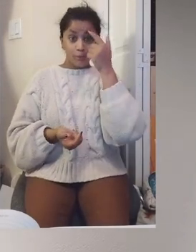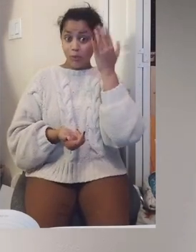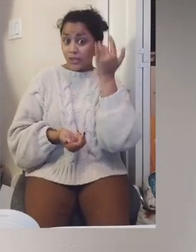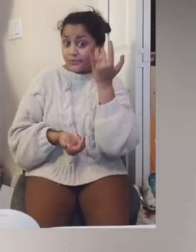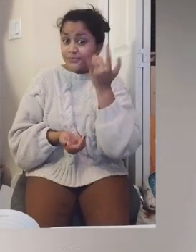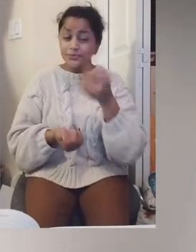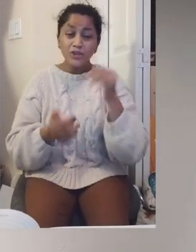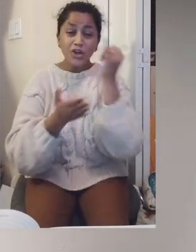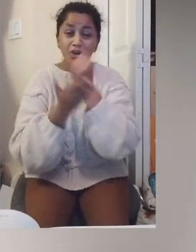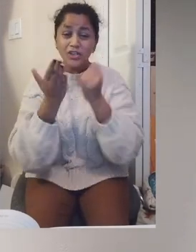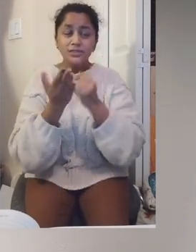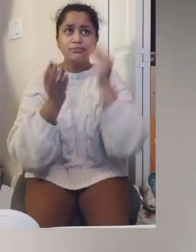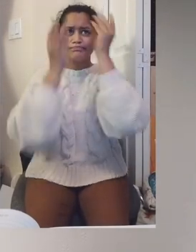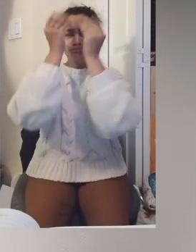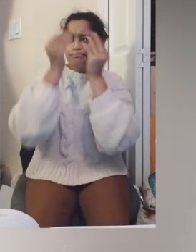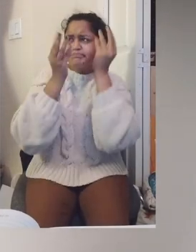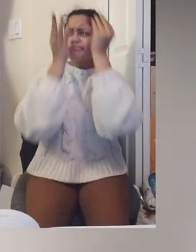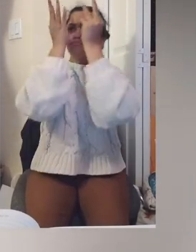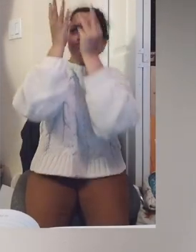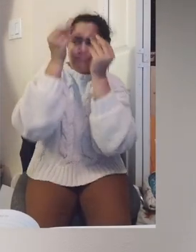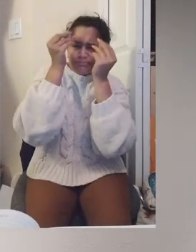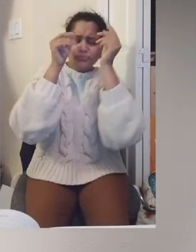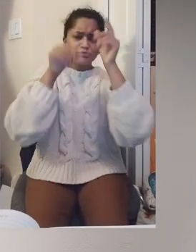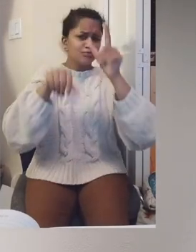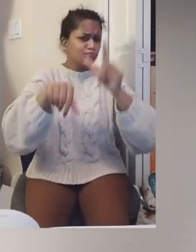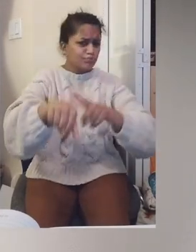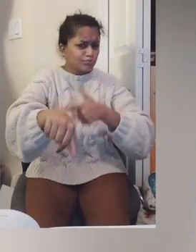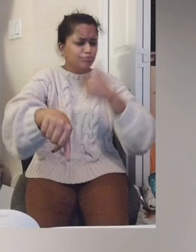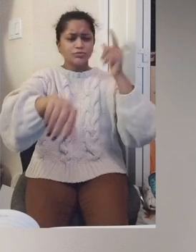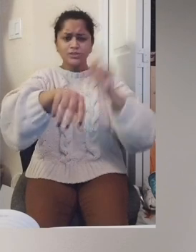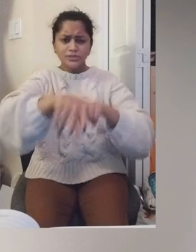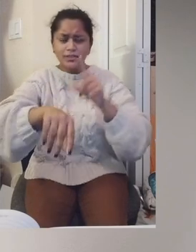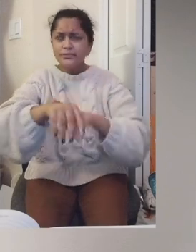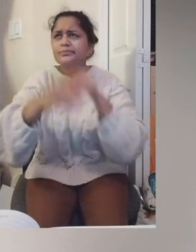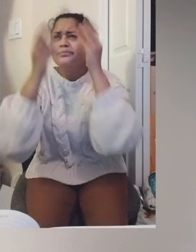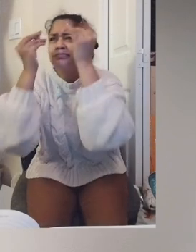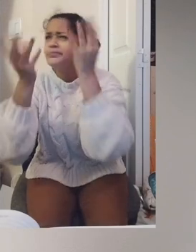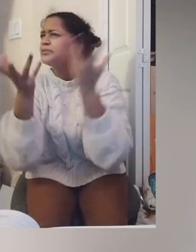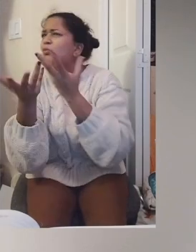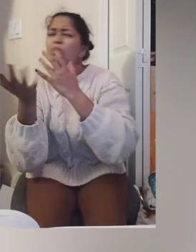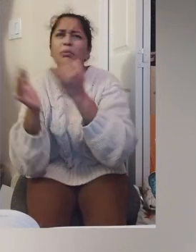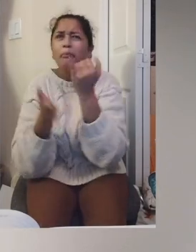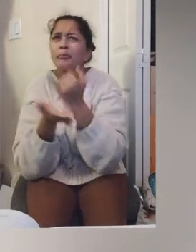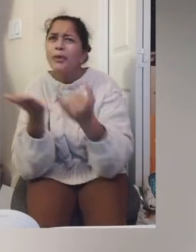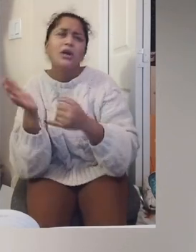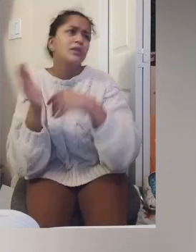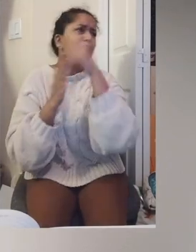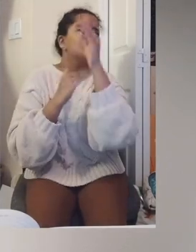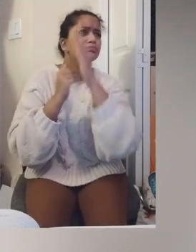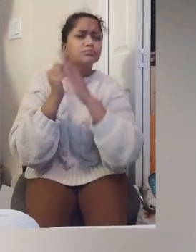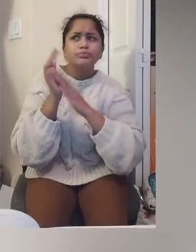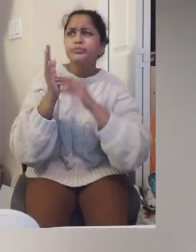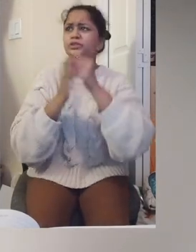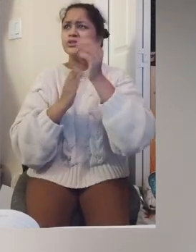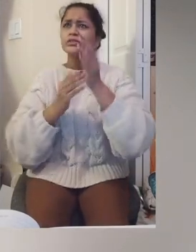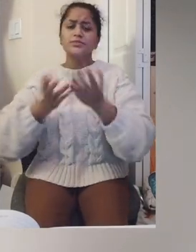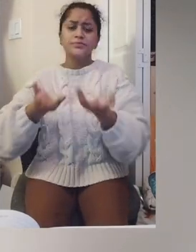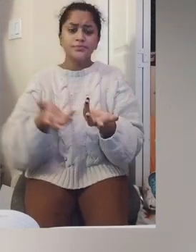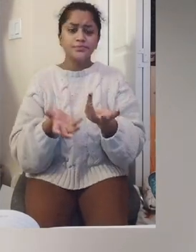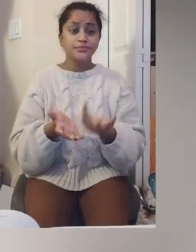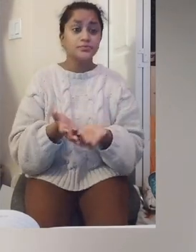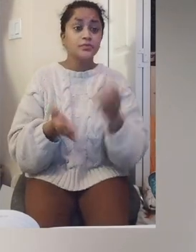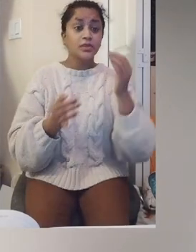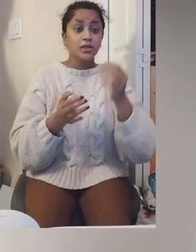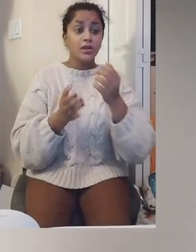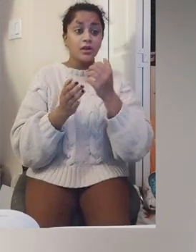because artists spend a lot of time thinking about what they would like to put, either in sculpting,